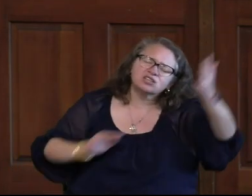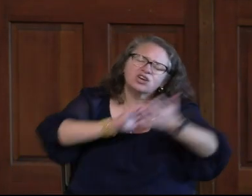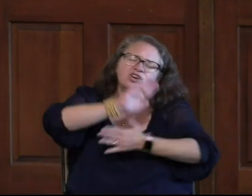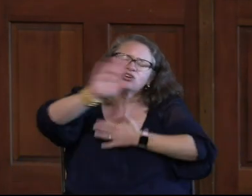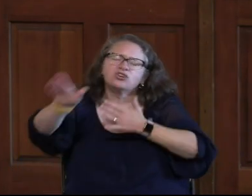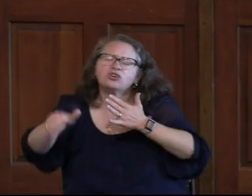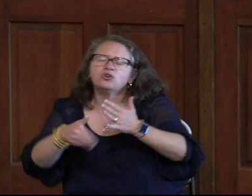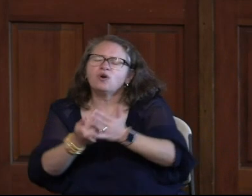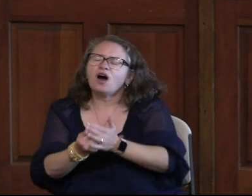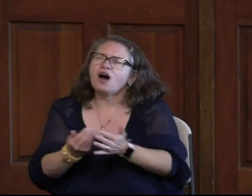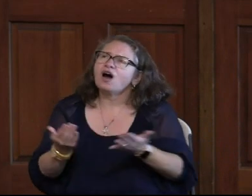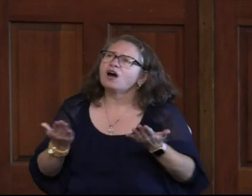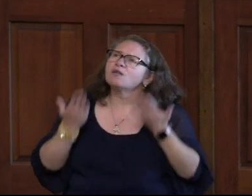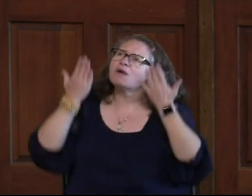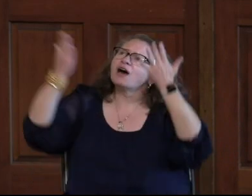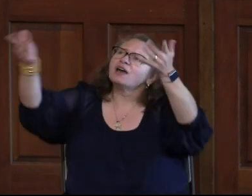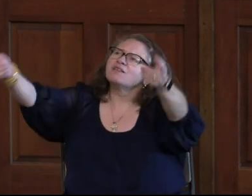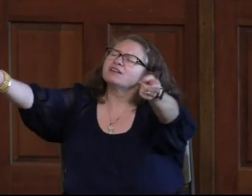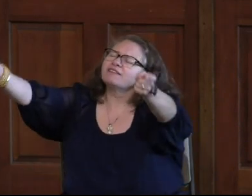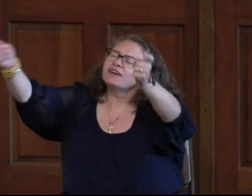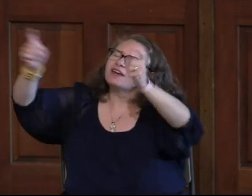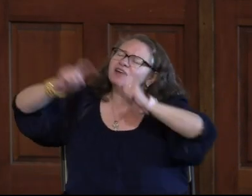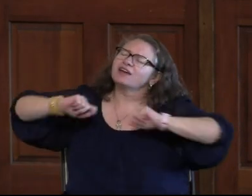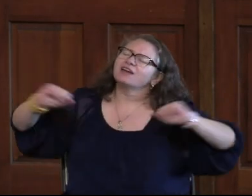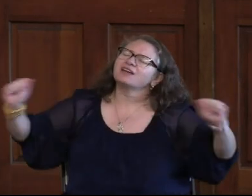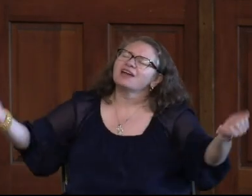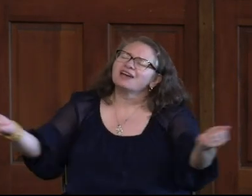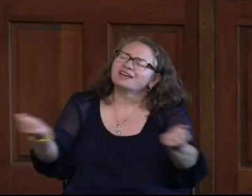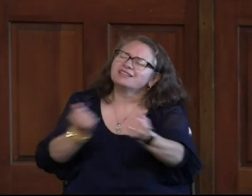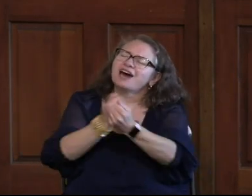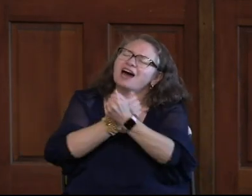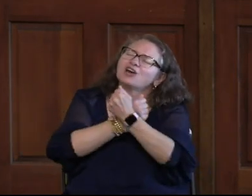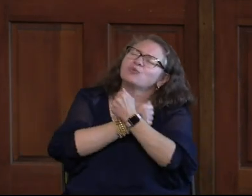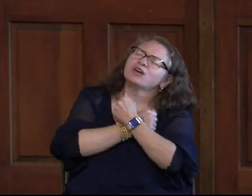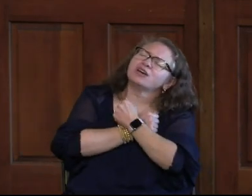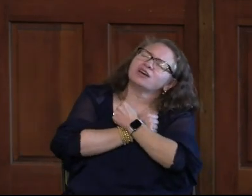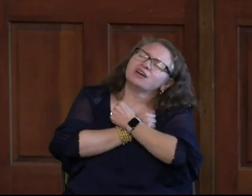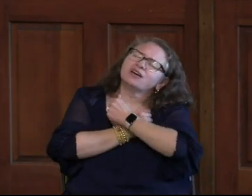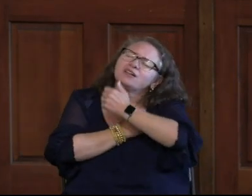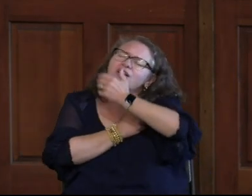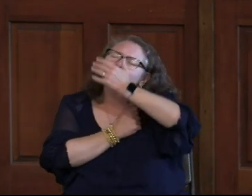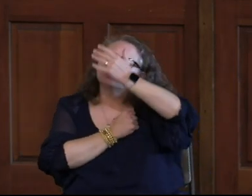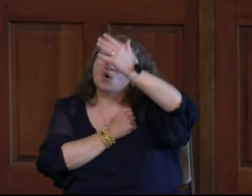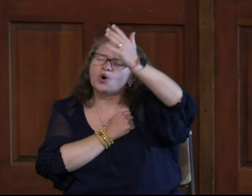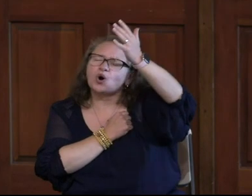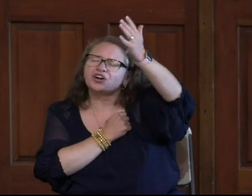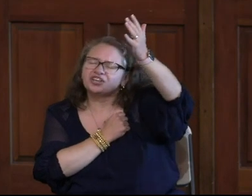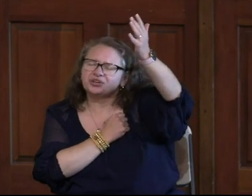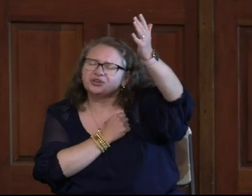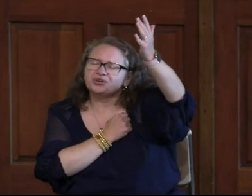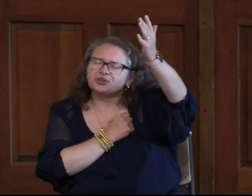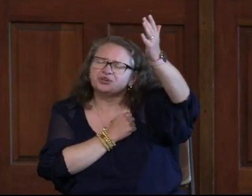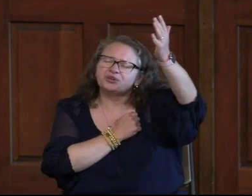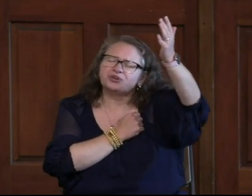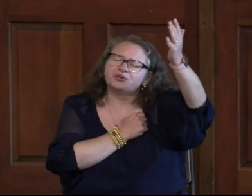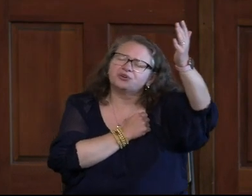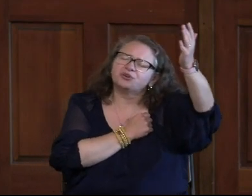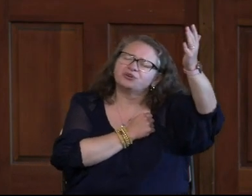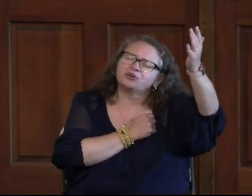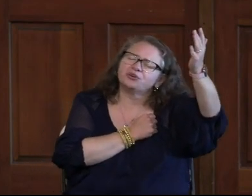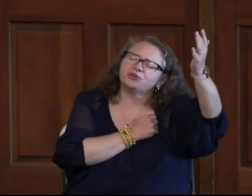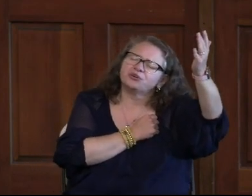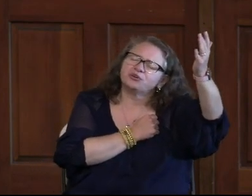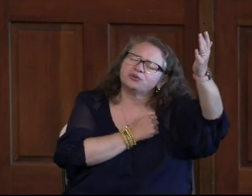You are my everything, and I will adore you. you.